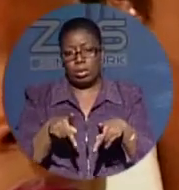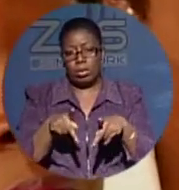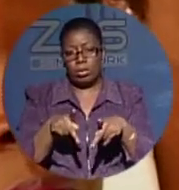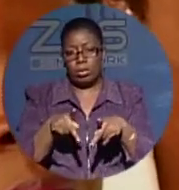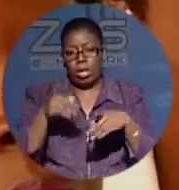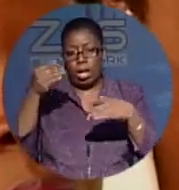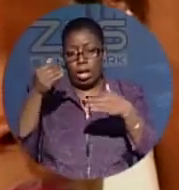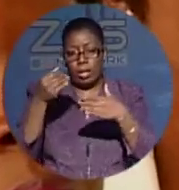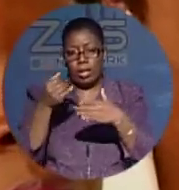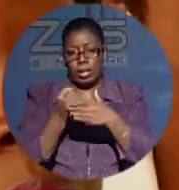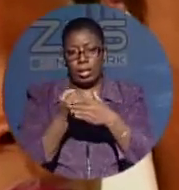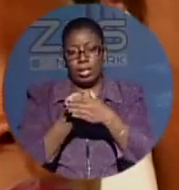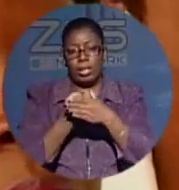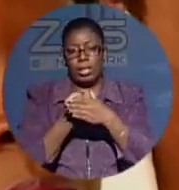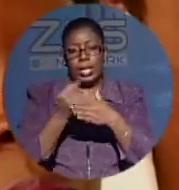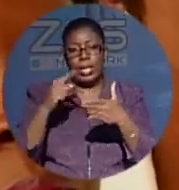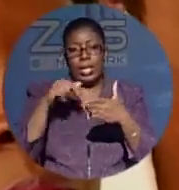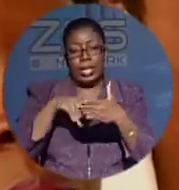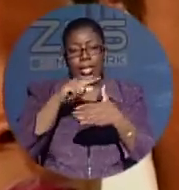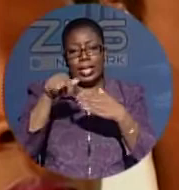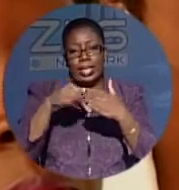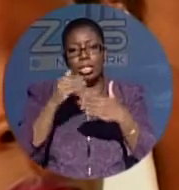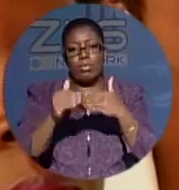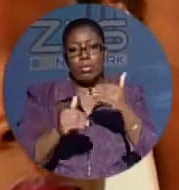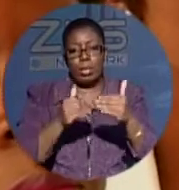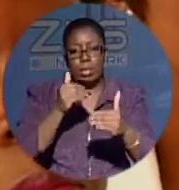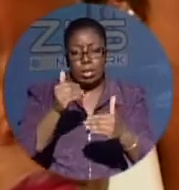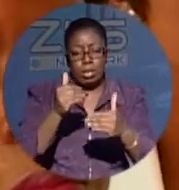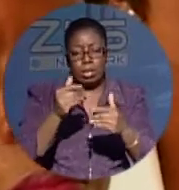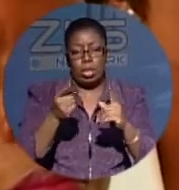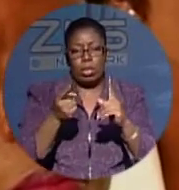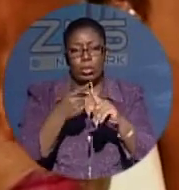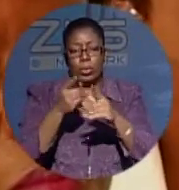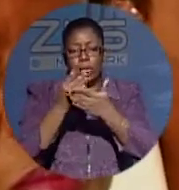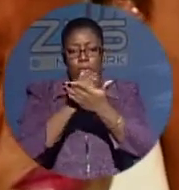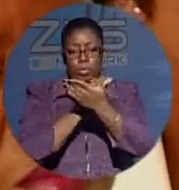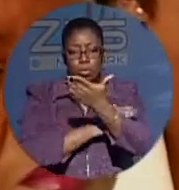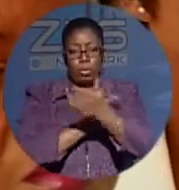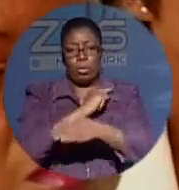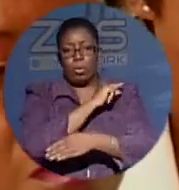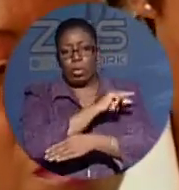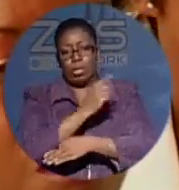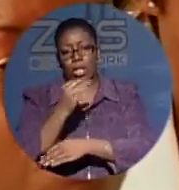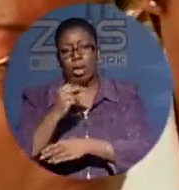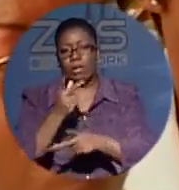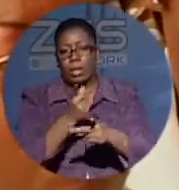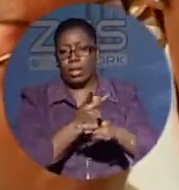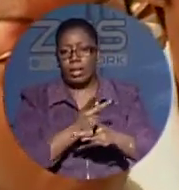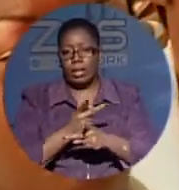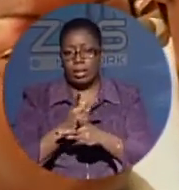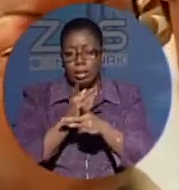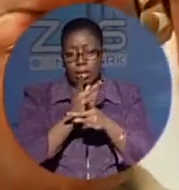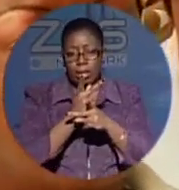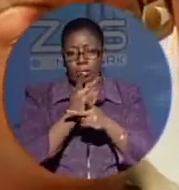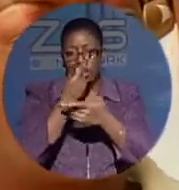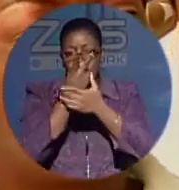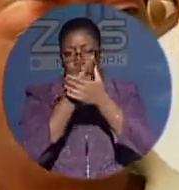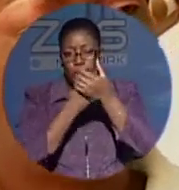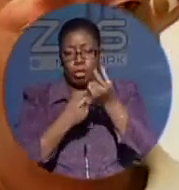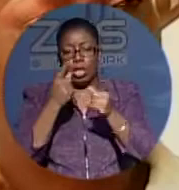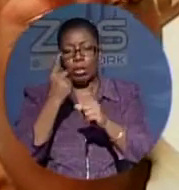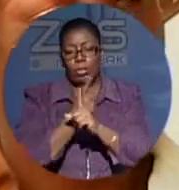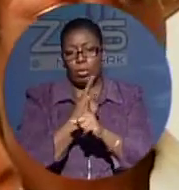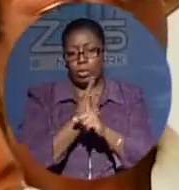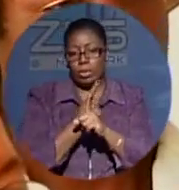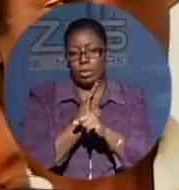in the process to install and improve quality of care that is both appropriate